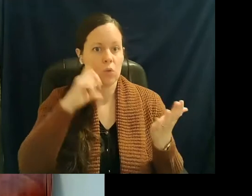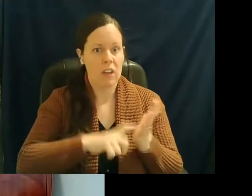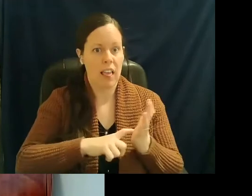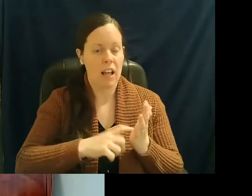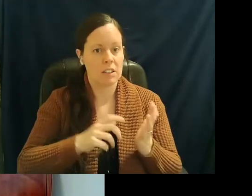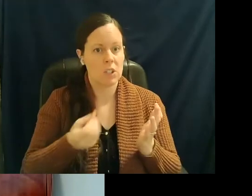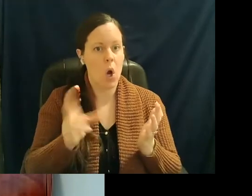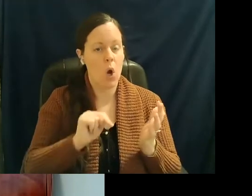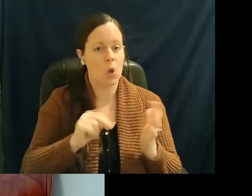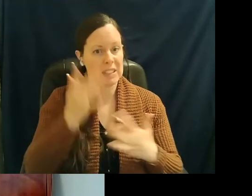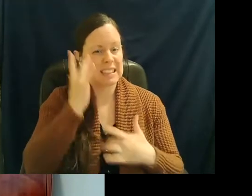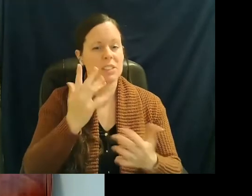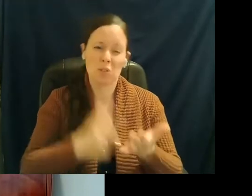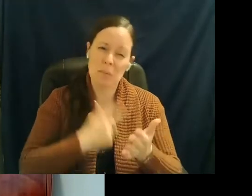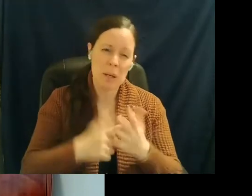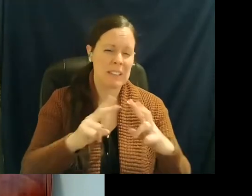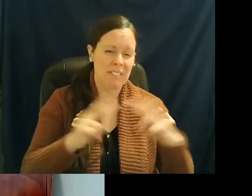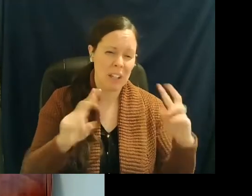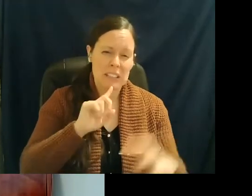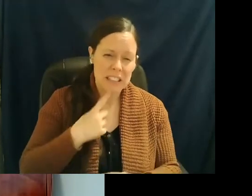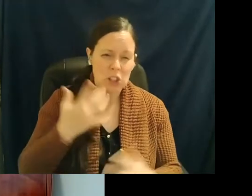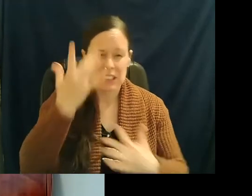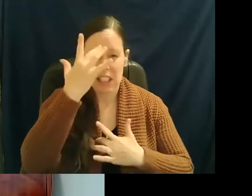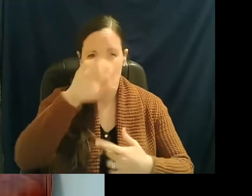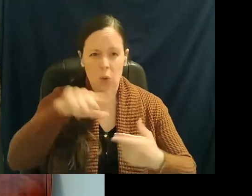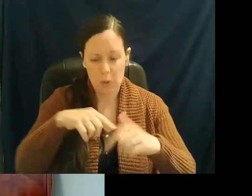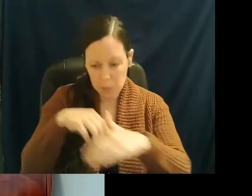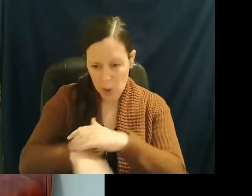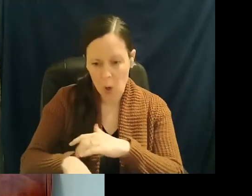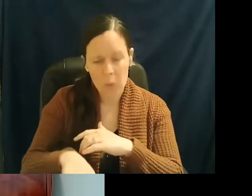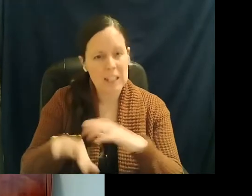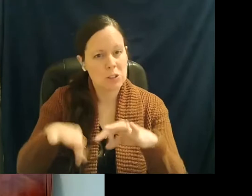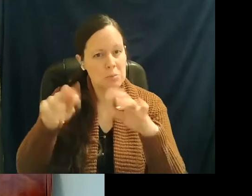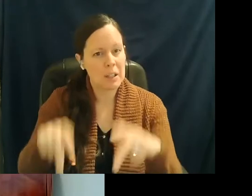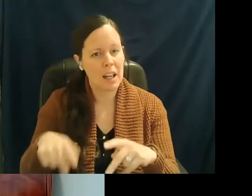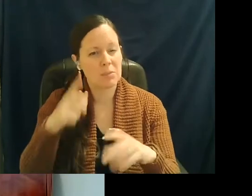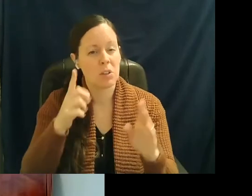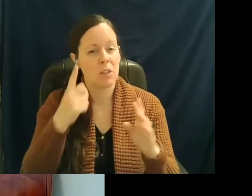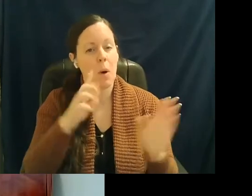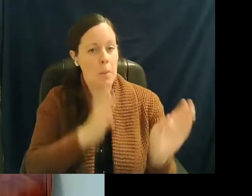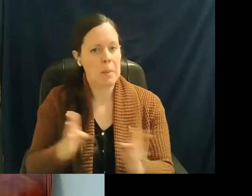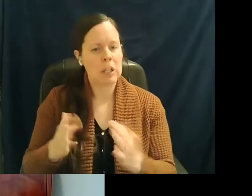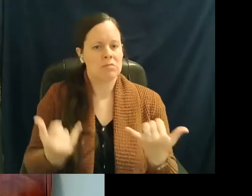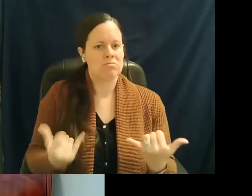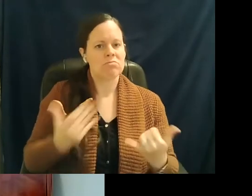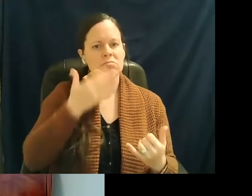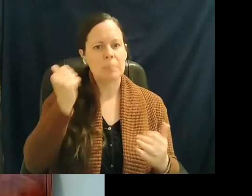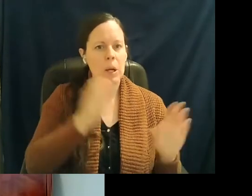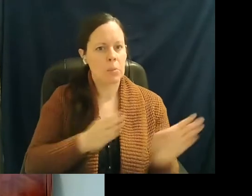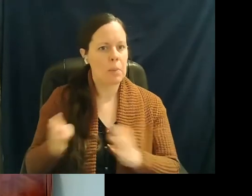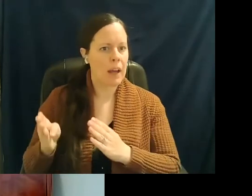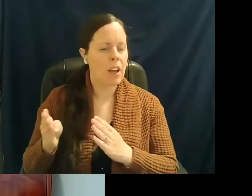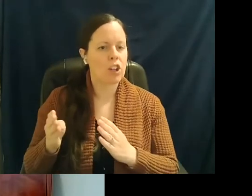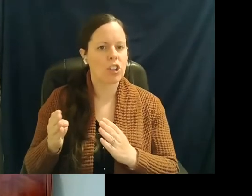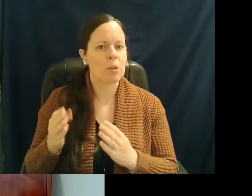when we go in to pick them up. So I think from a preparedness aspect, we're probably better prepared, just as Travis said, from